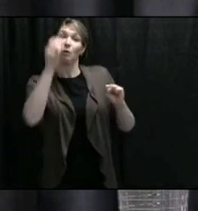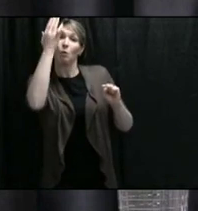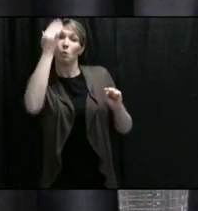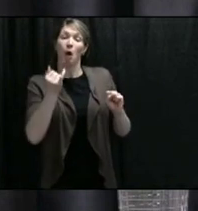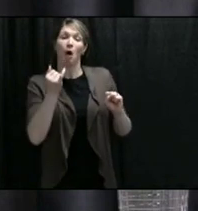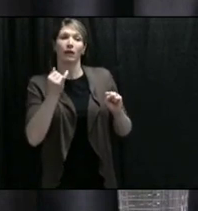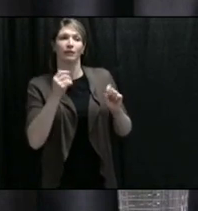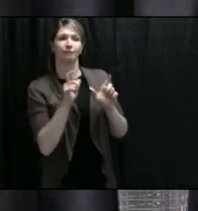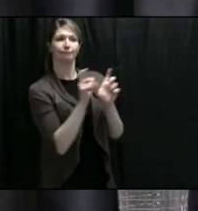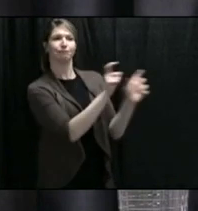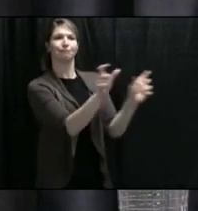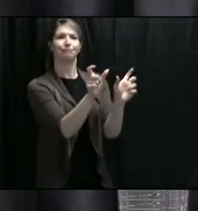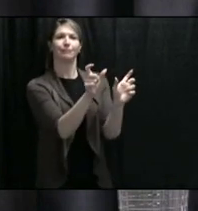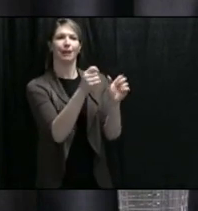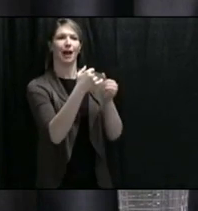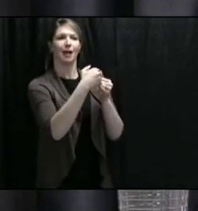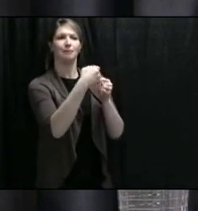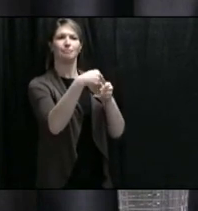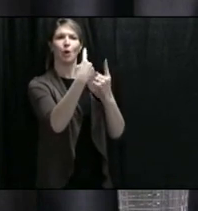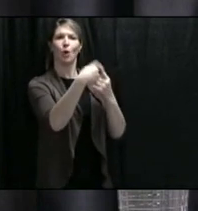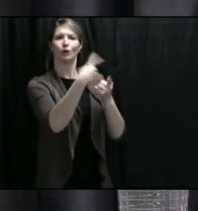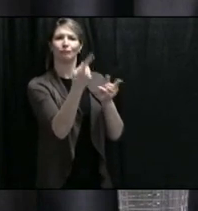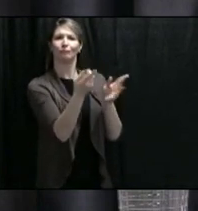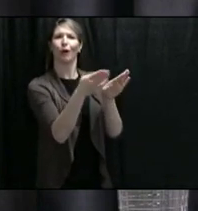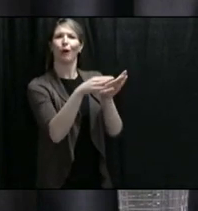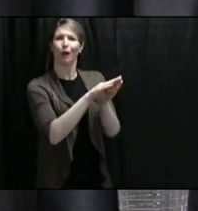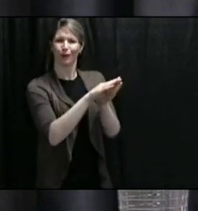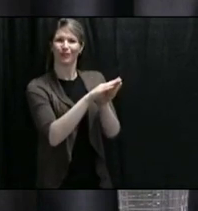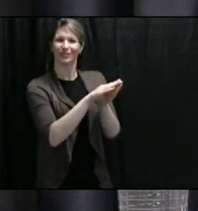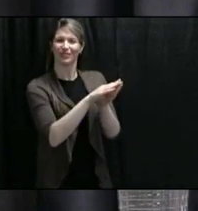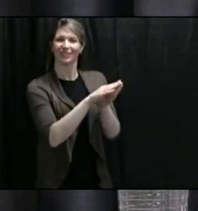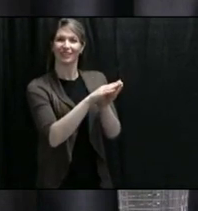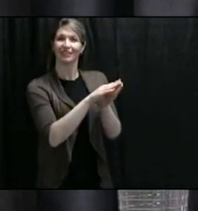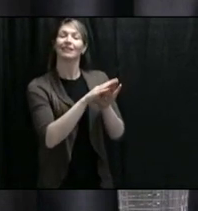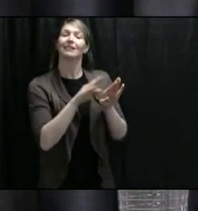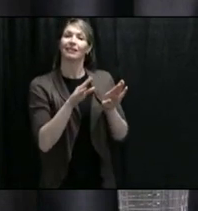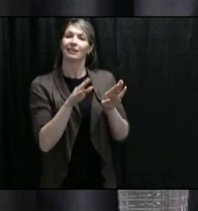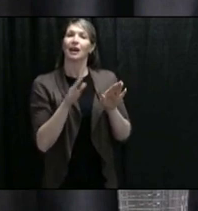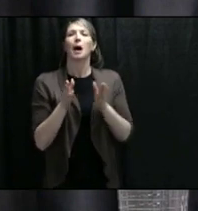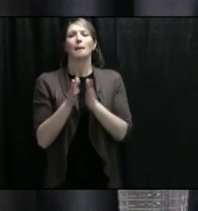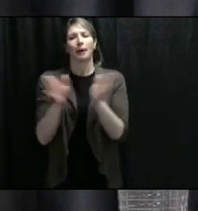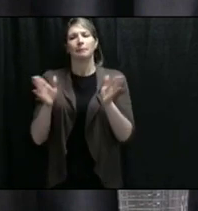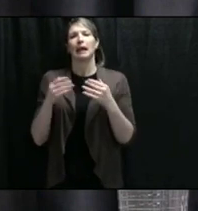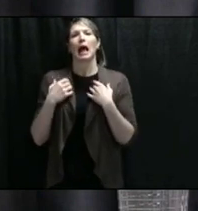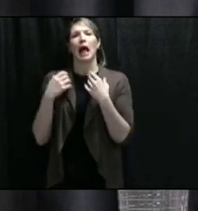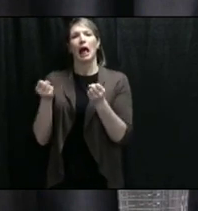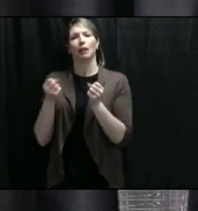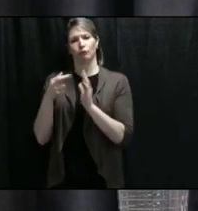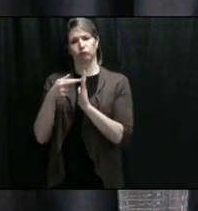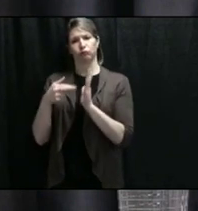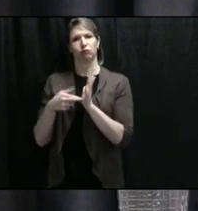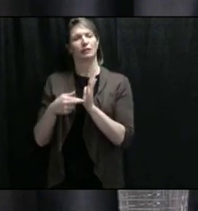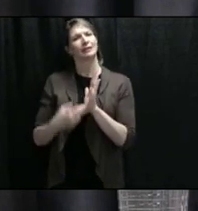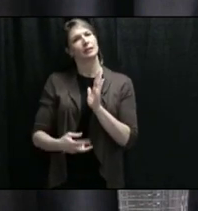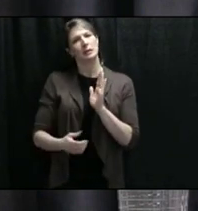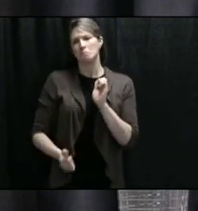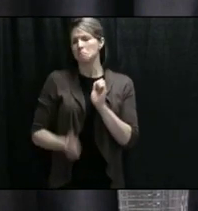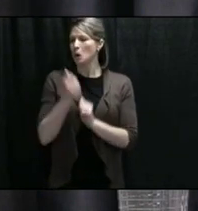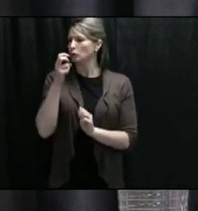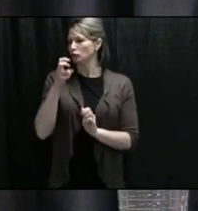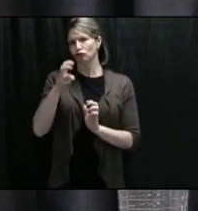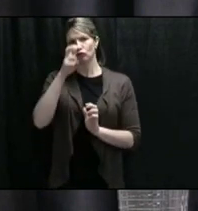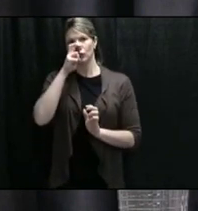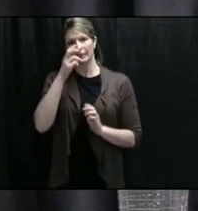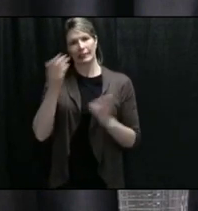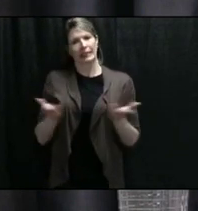instituted, through our public health legislation, some of the strictest controls and states of emergency